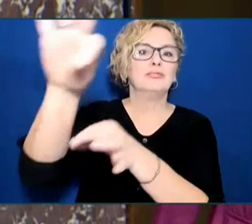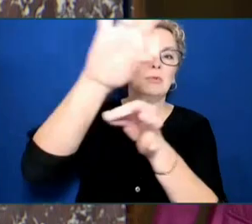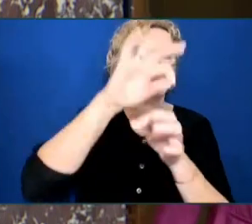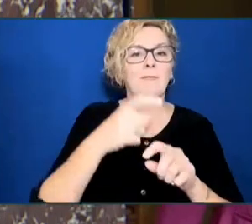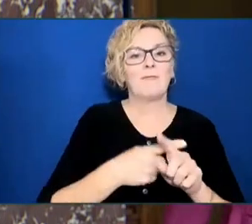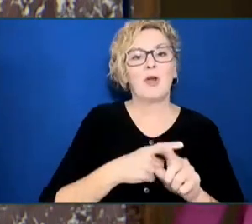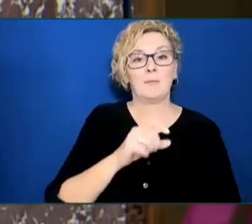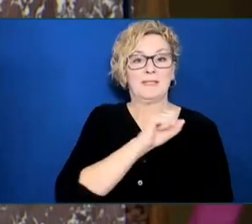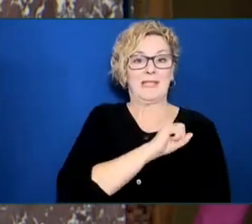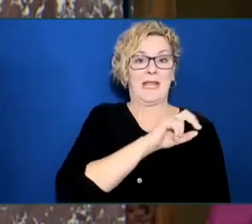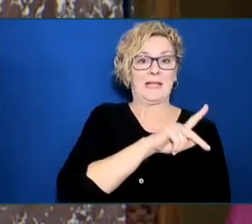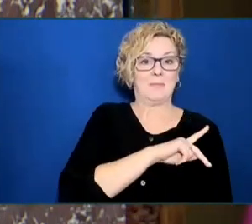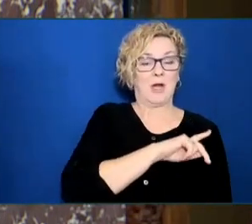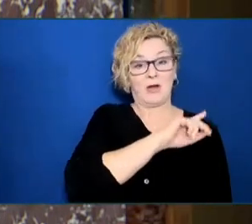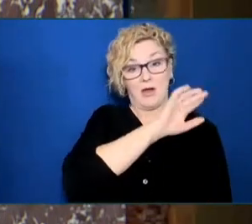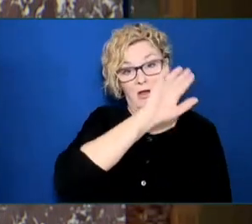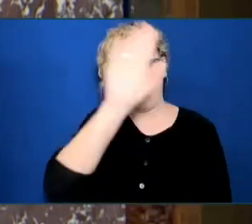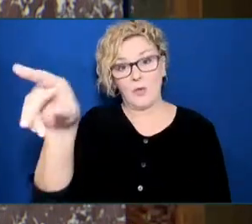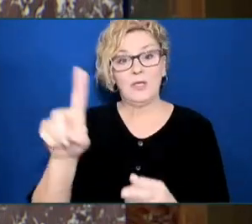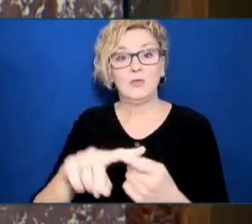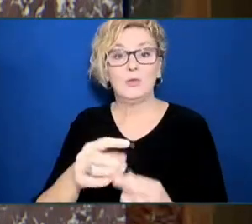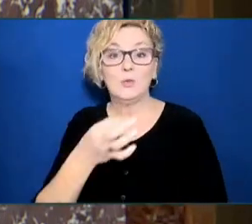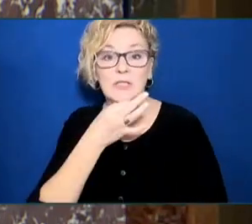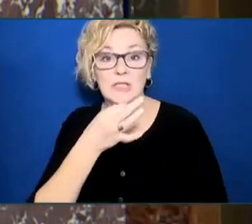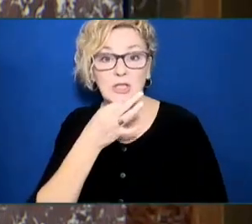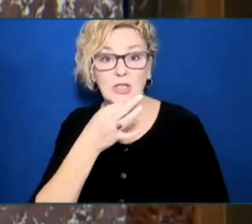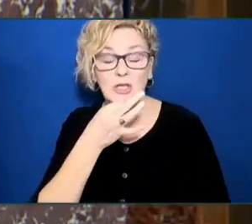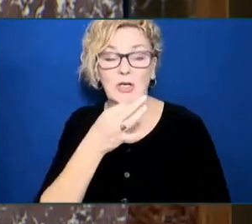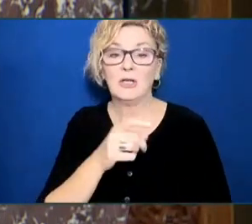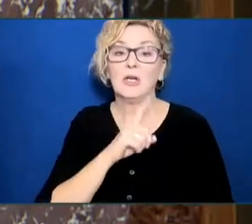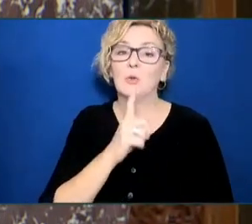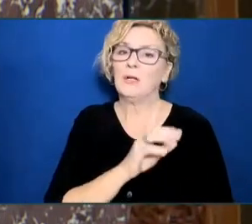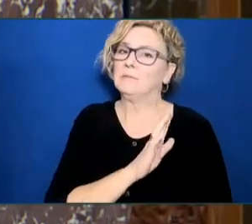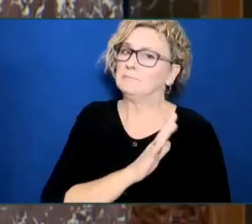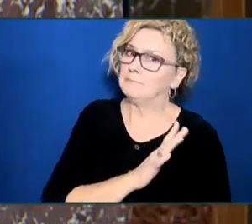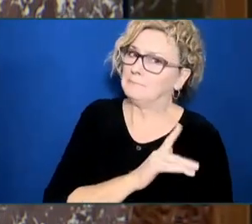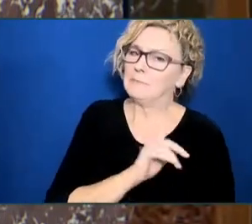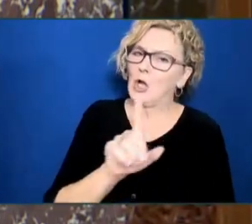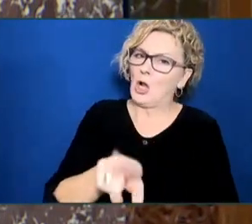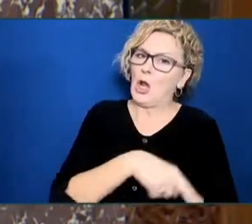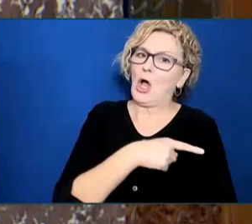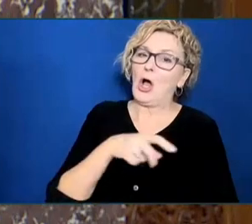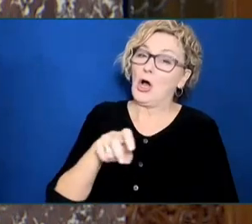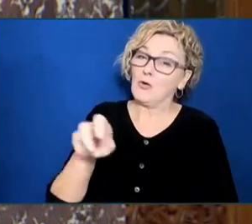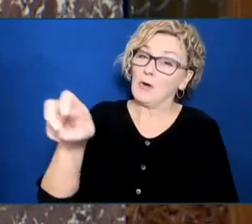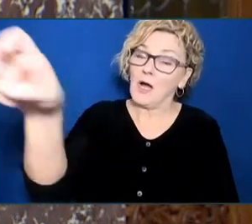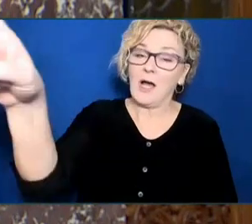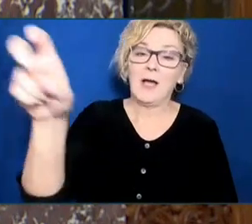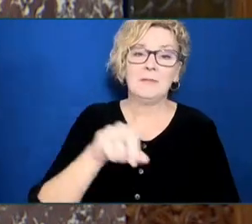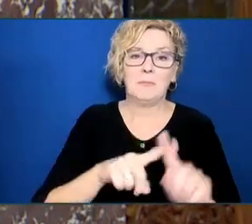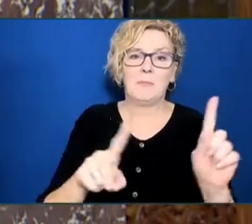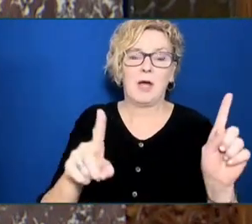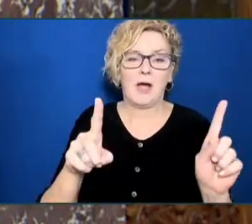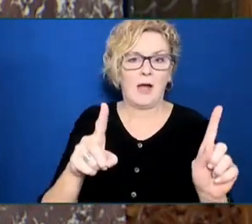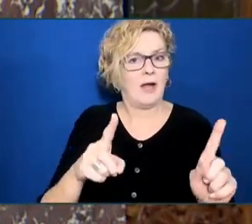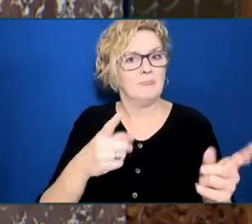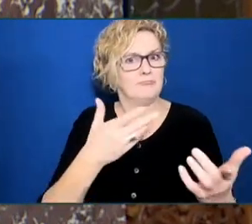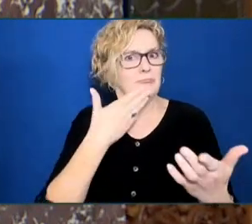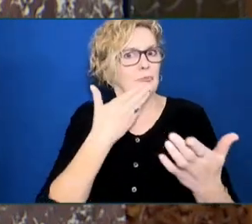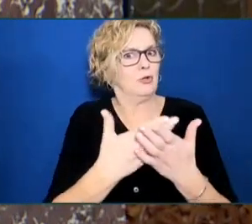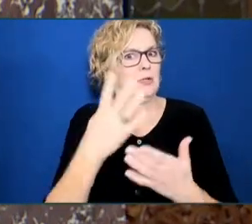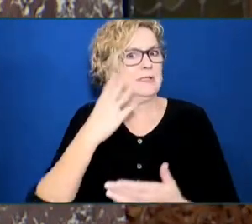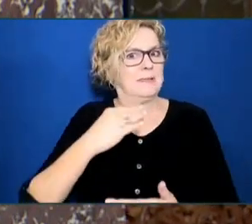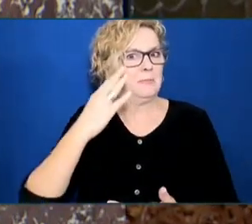truly is an epic ride, and I can testify that it will be a life memory. But if your riding is of a more utilitarian nature,